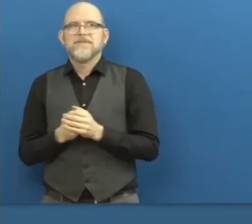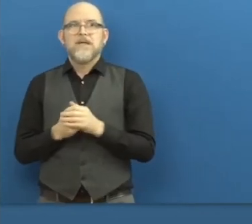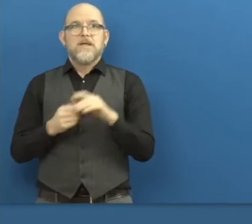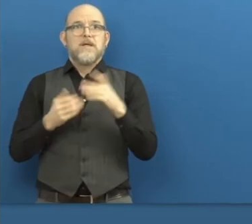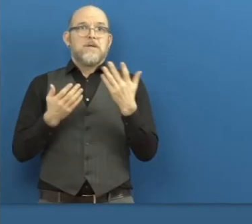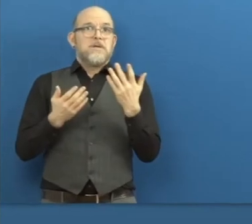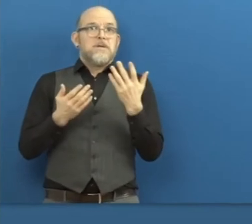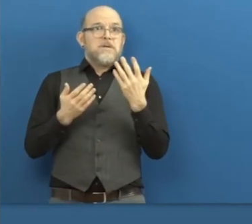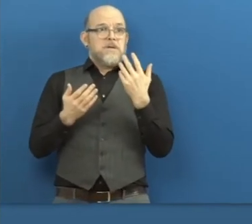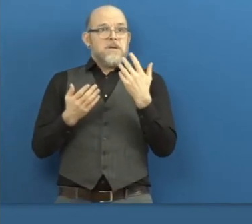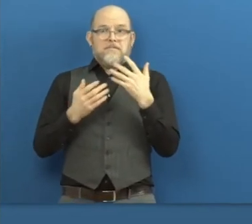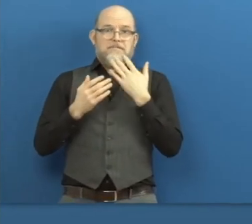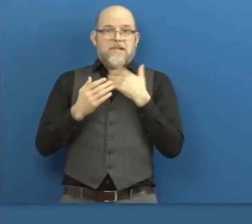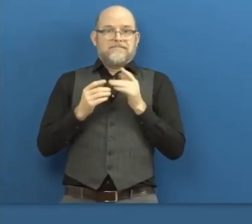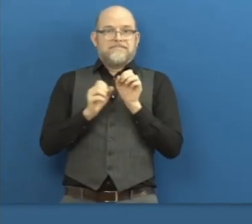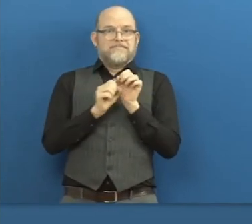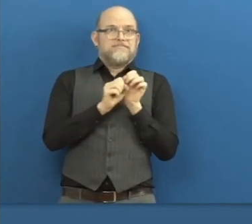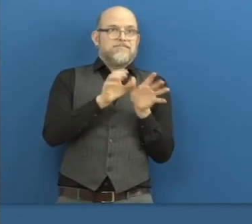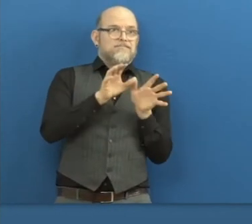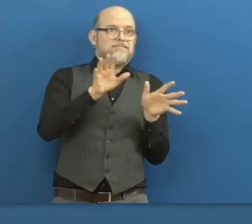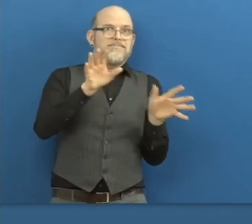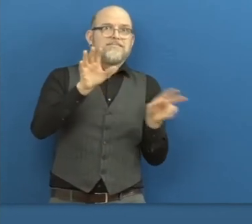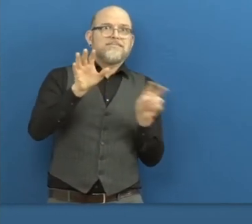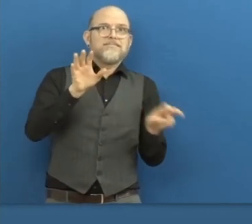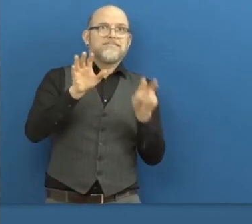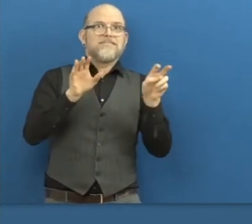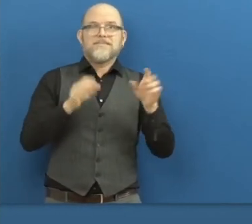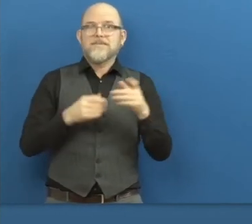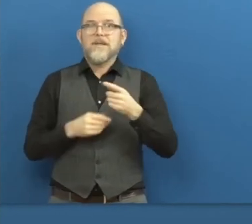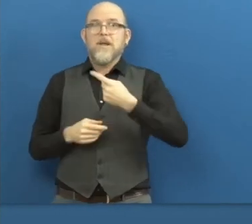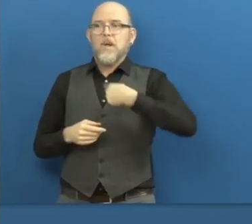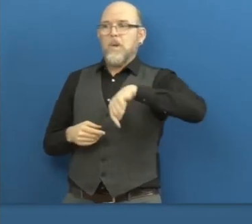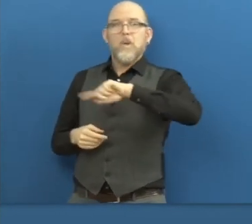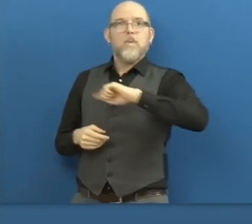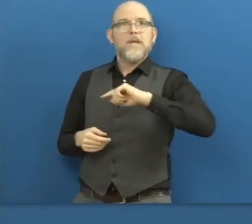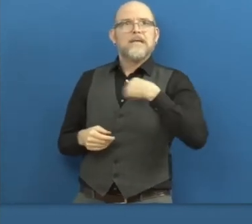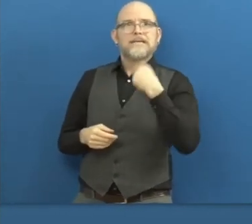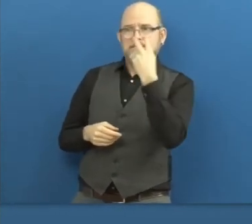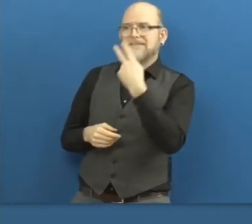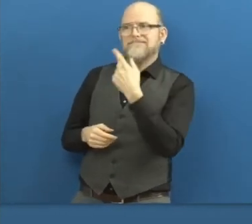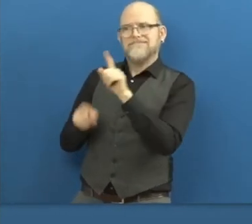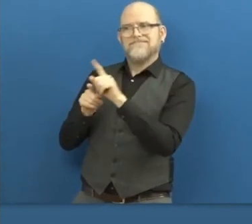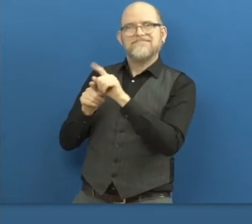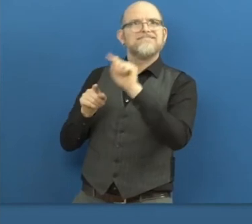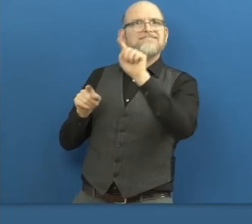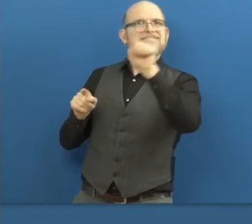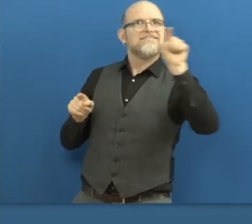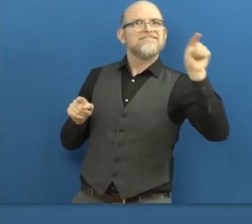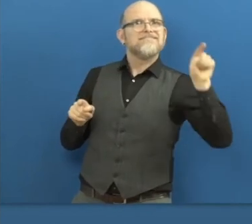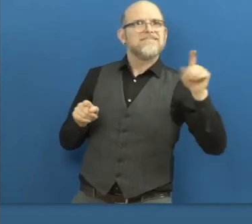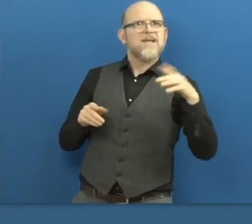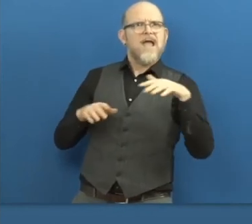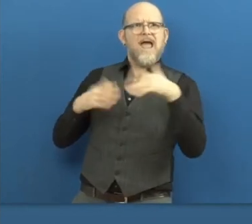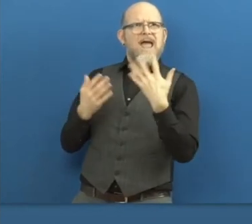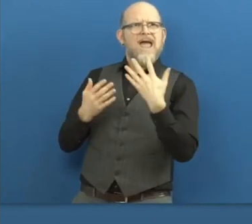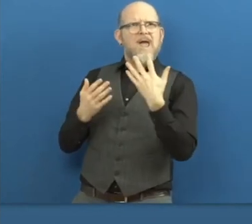Yeah, is something we all have in common here is how do you persuade employers to, in a very thoughtful way,